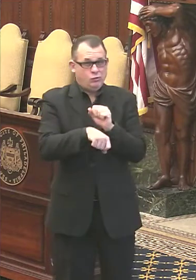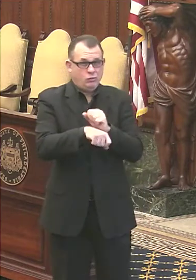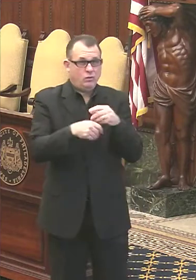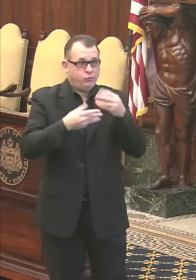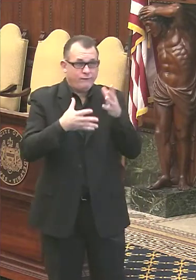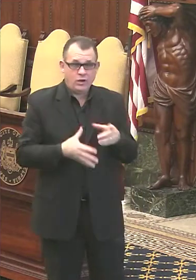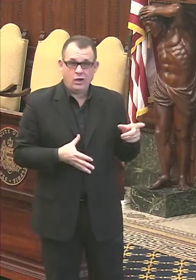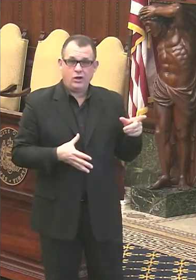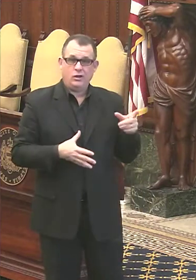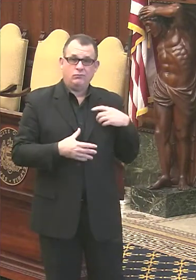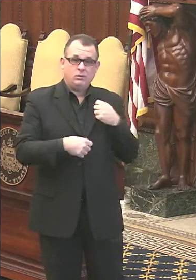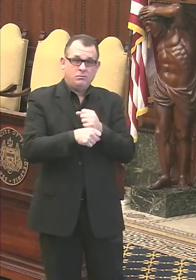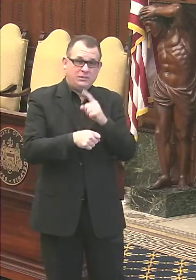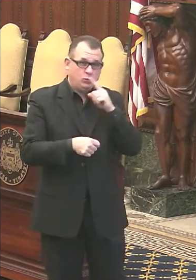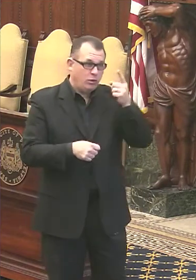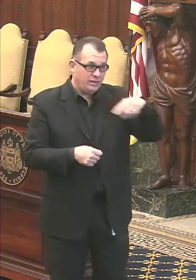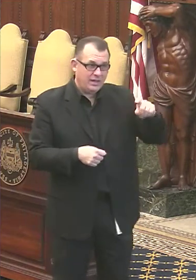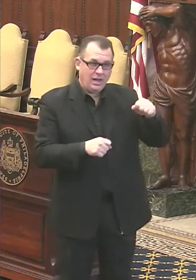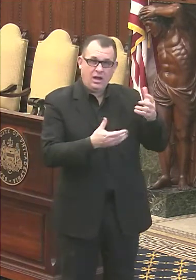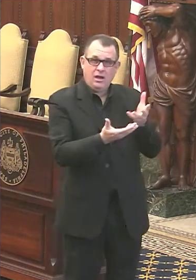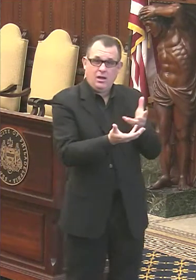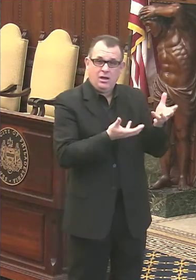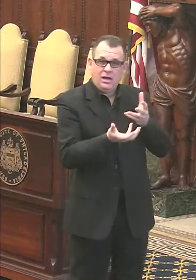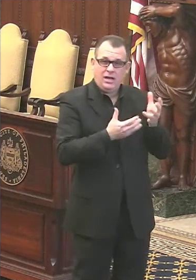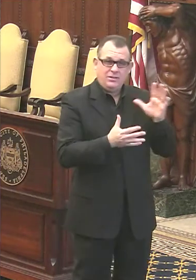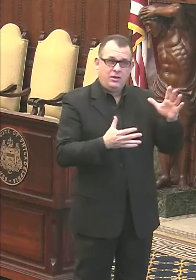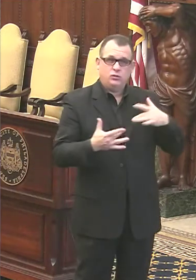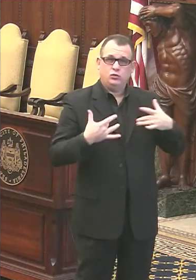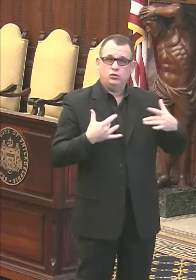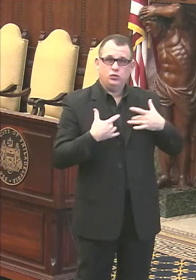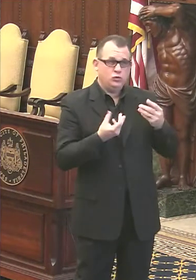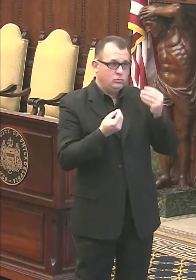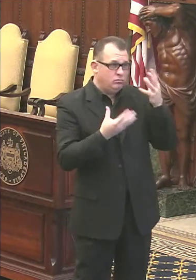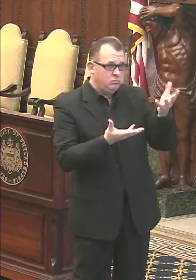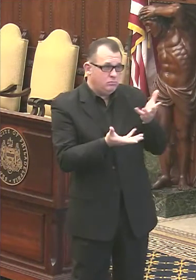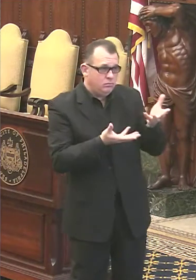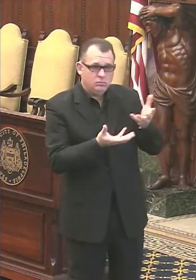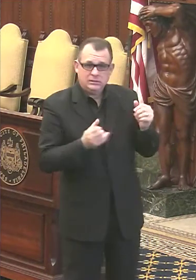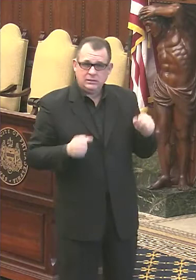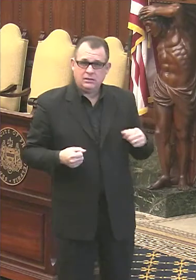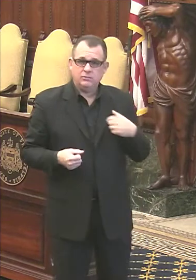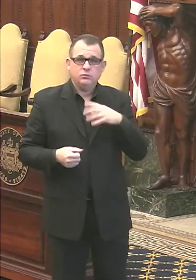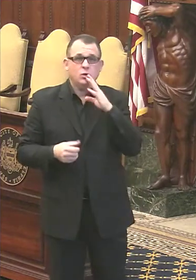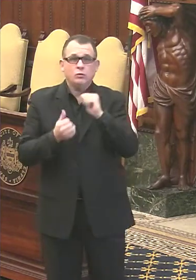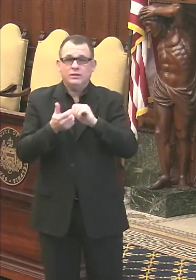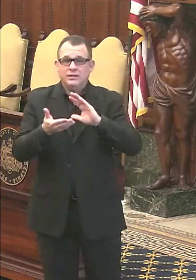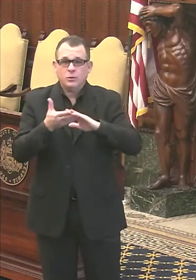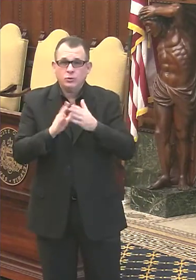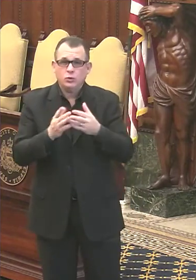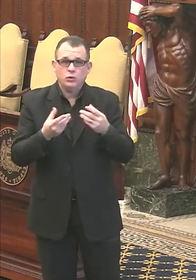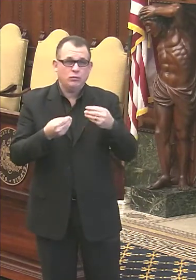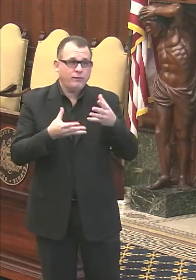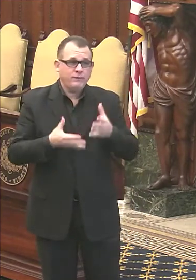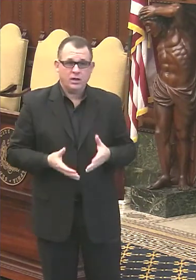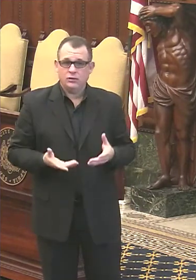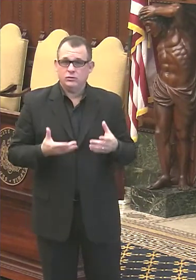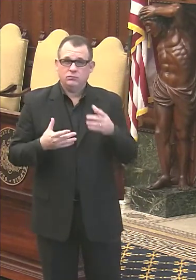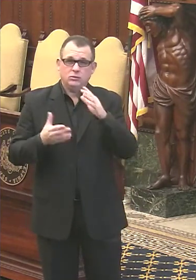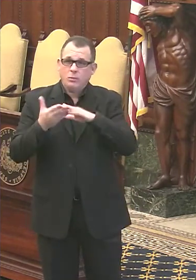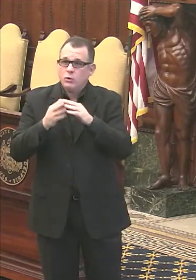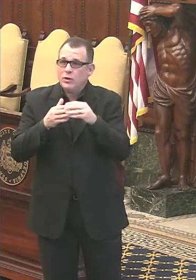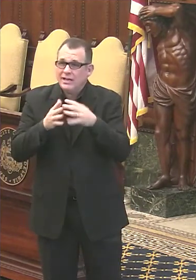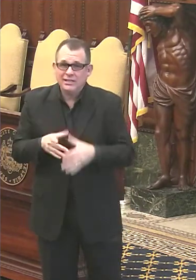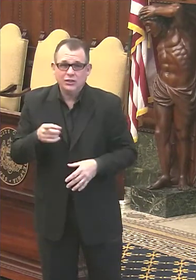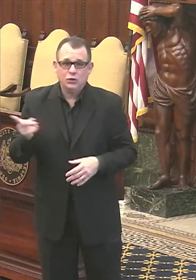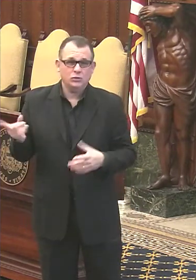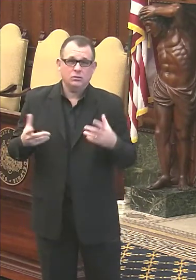sure that they can talk to folks about their concerns. Uh, and we're talking to community leaders as well on the vaccine hesitancy problem. Uh, but